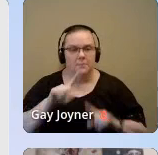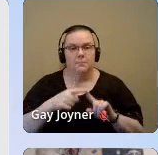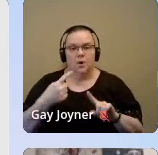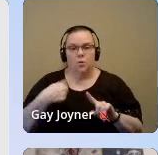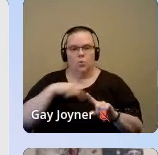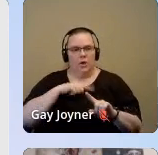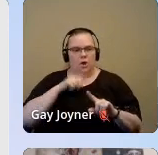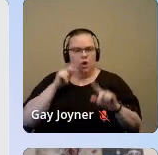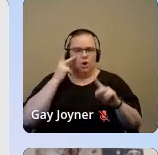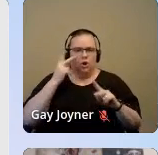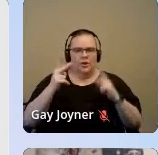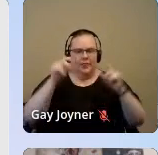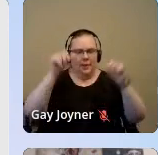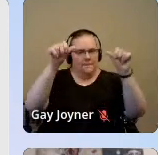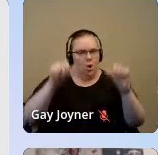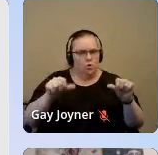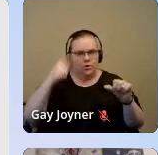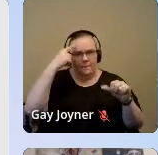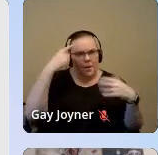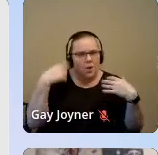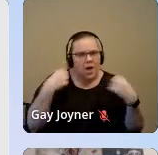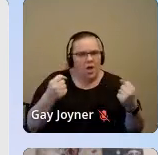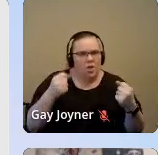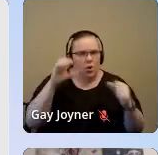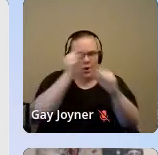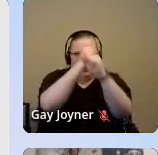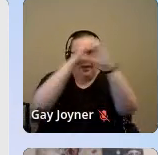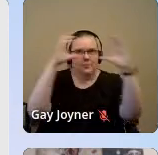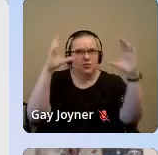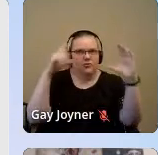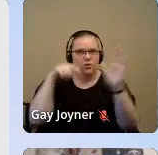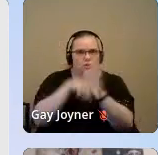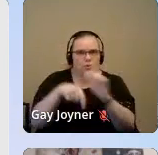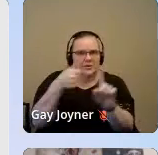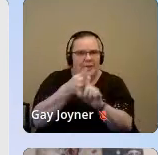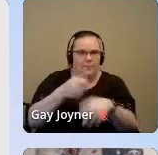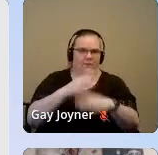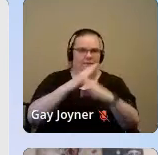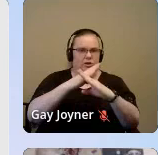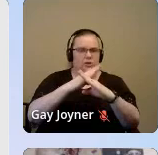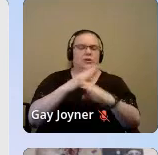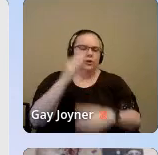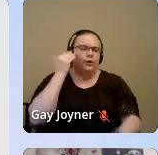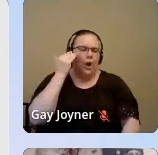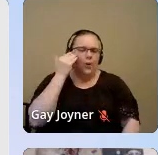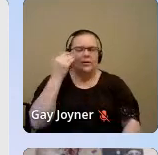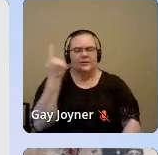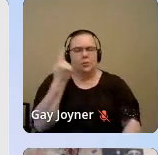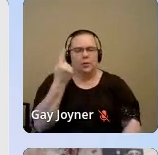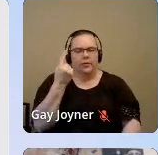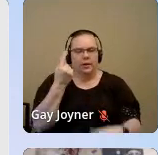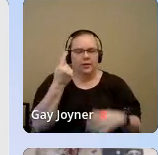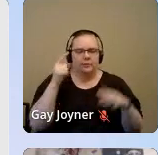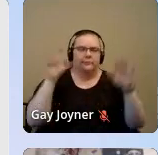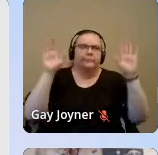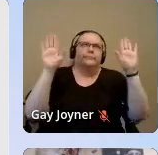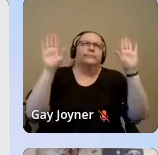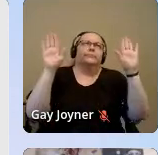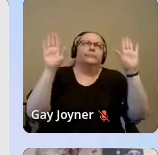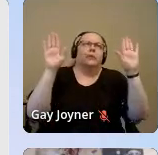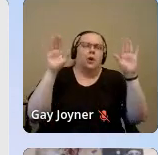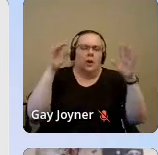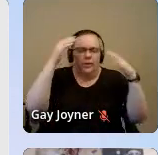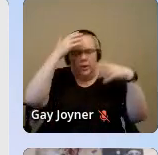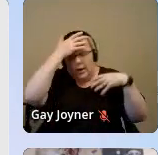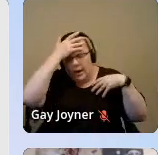posters for mental health or even the imagery for suicide prevention, right, you know what it looks like. It's usually someone with their hands up or their hands